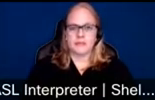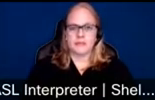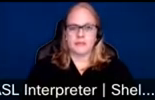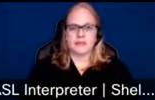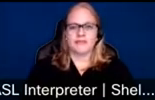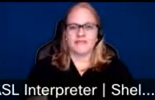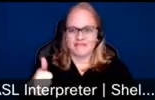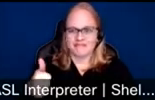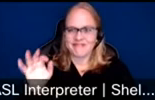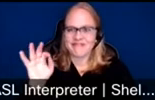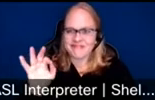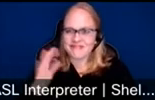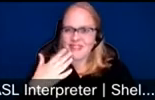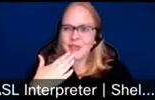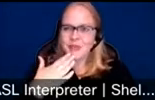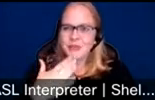Great. Thank you.